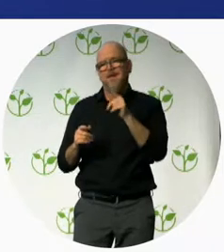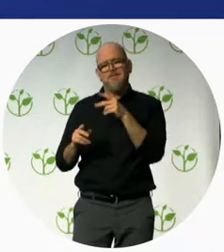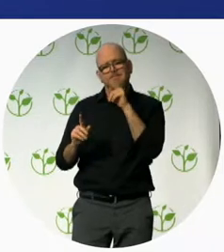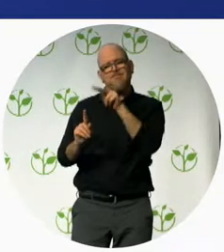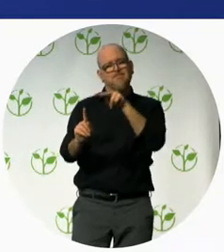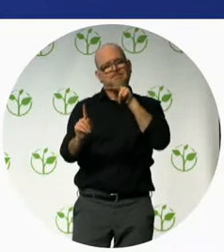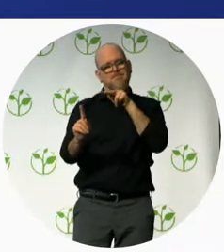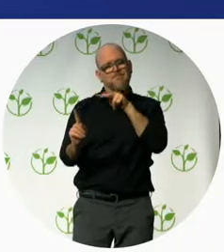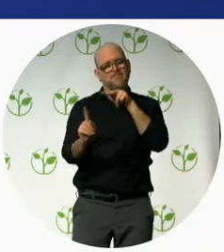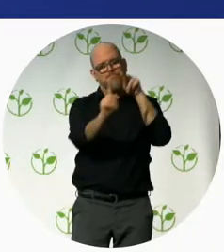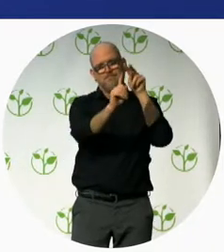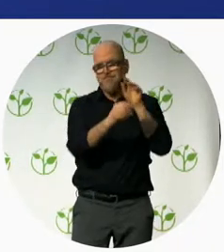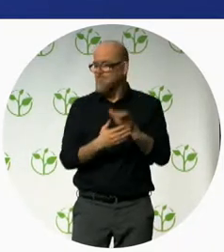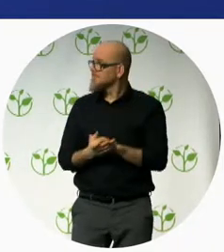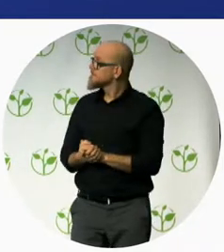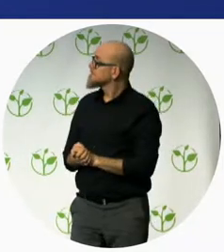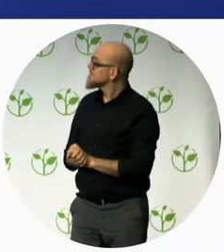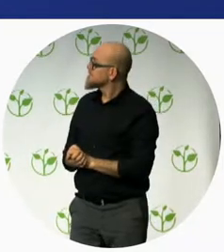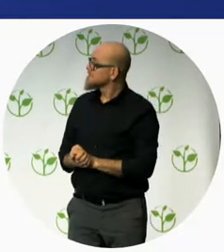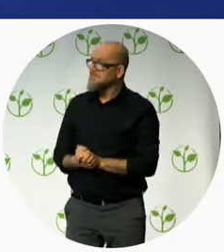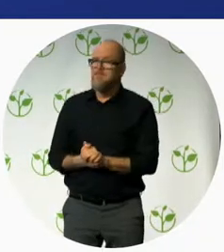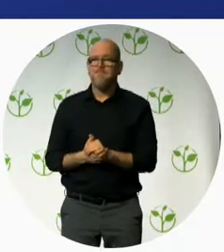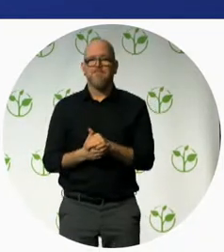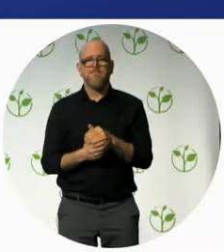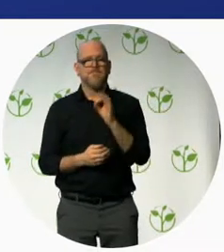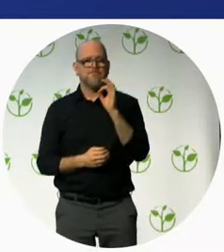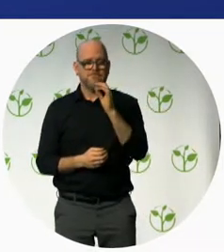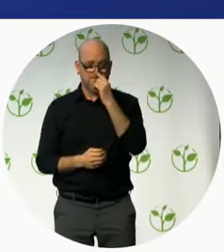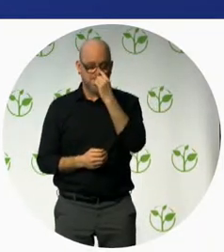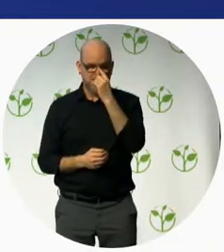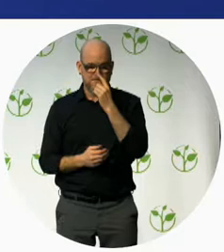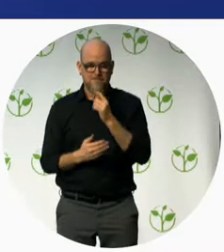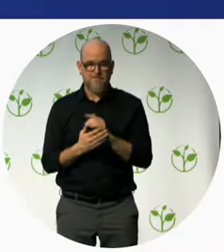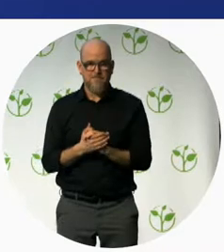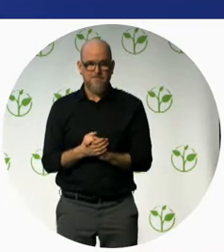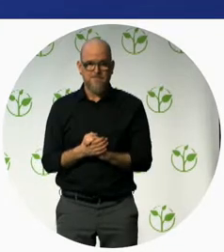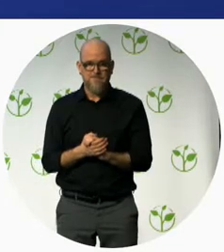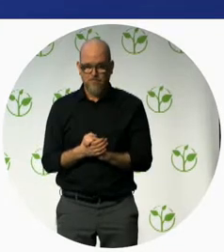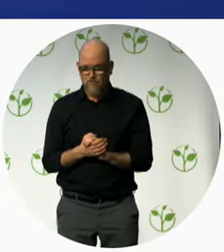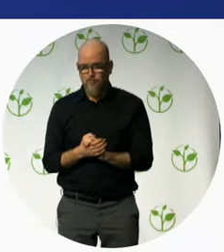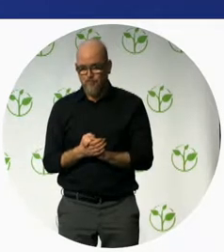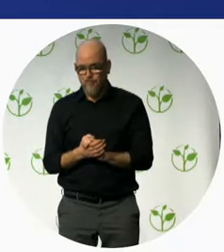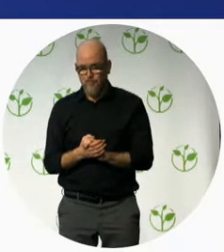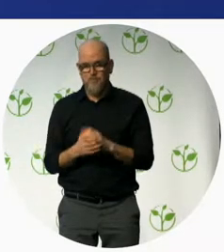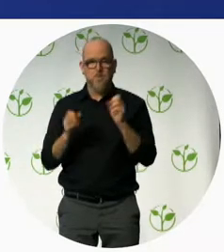besides use besides a developmental symbol development for monitoring